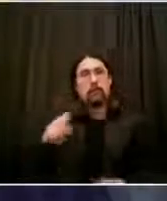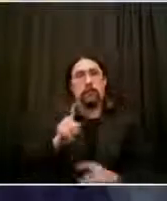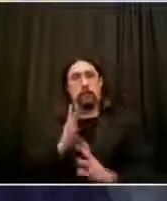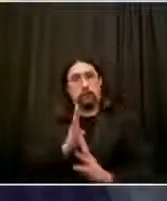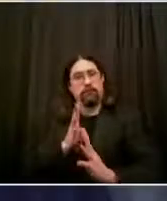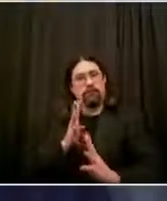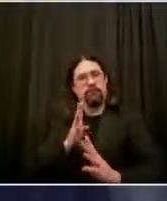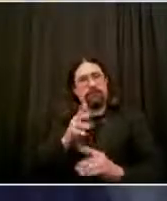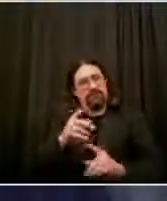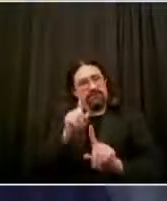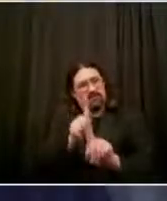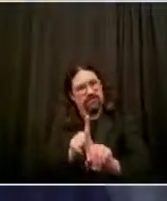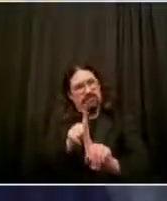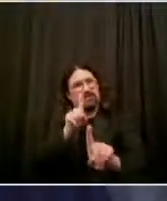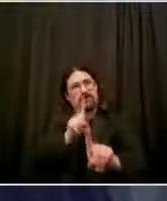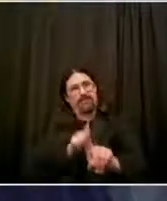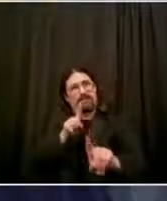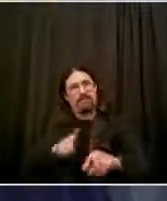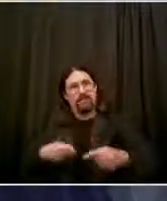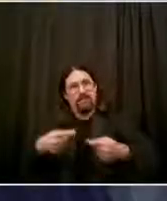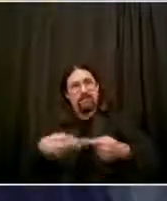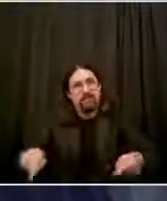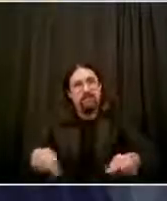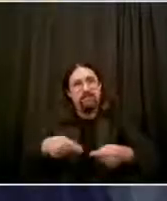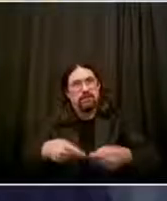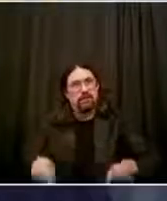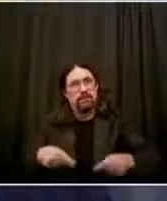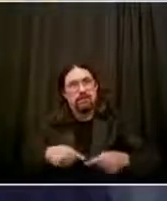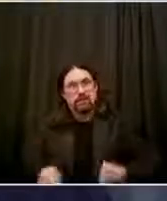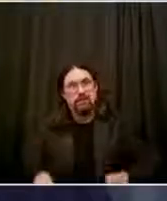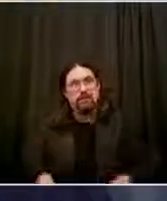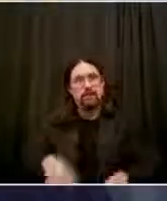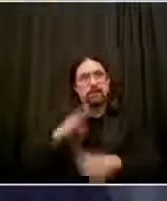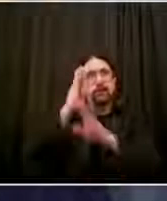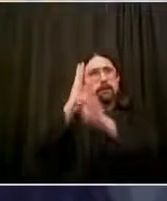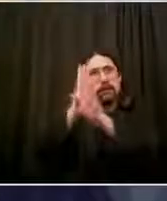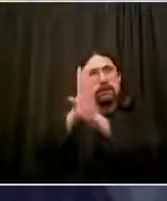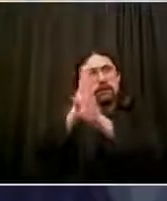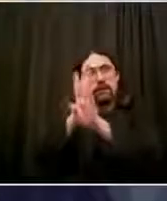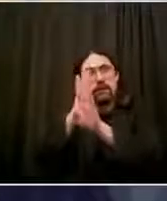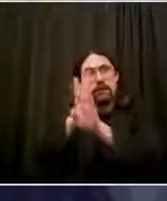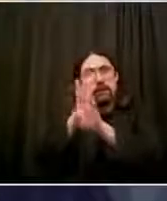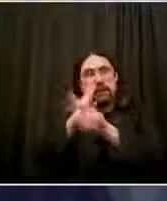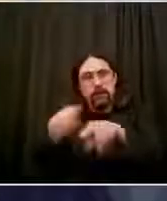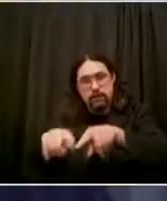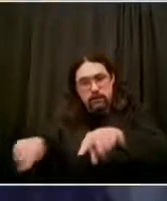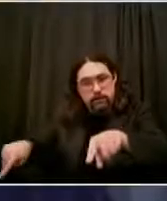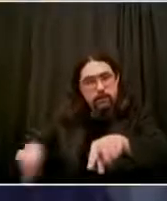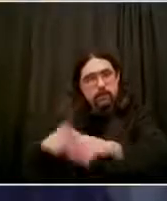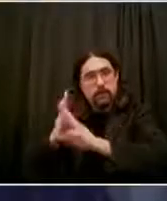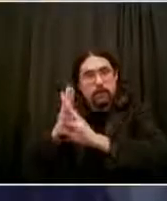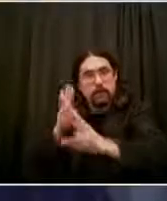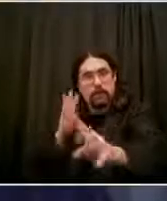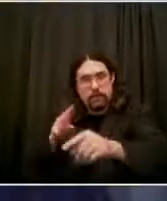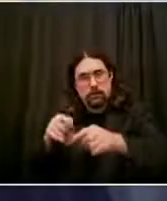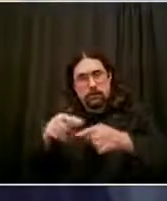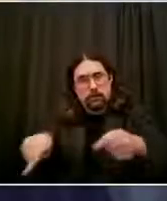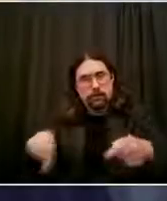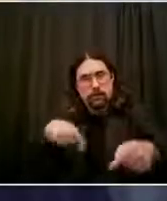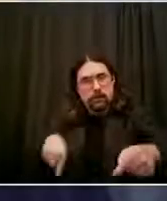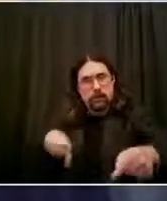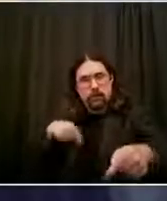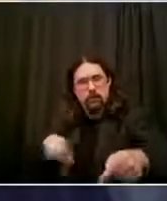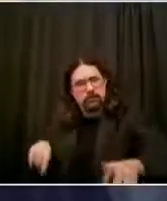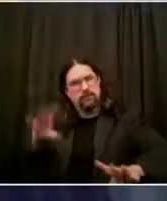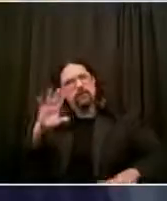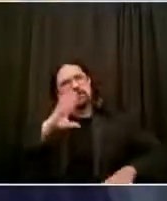people and they're saying they're not sure that's realistic, and I appreciate why they say it. I think we have a chicken and egg problem here at Louise. I think if they put down the markings, more